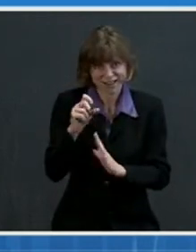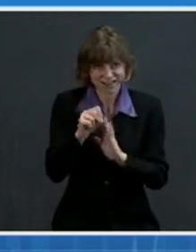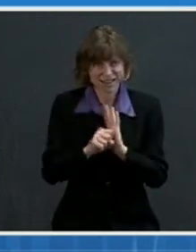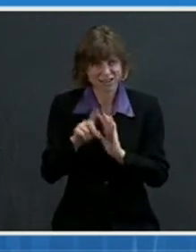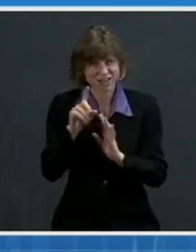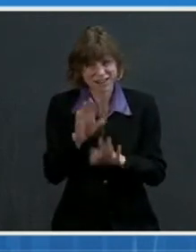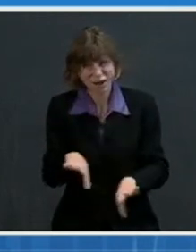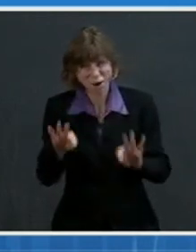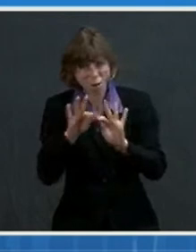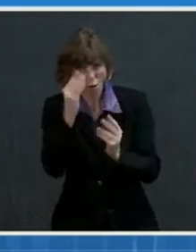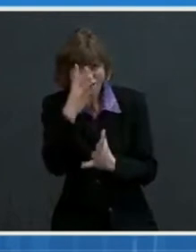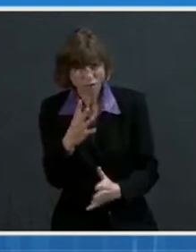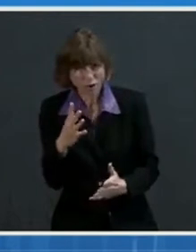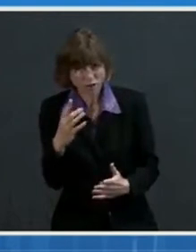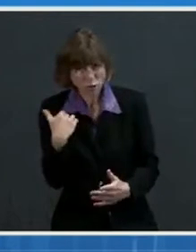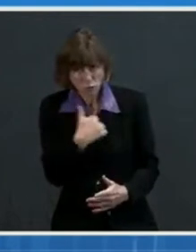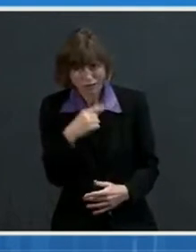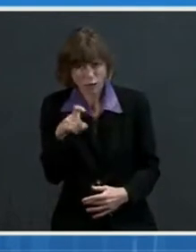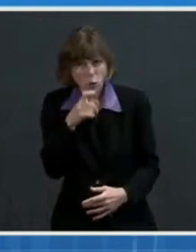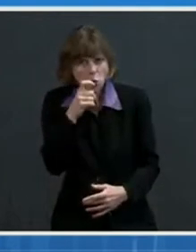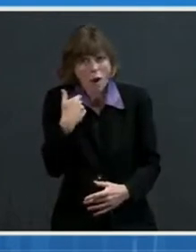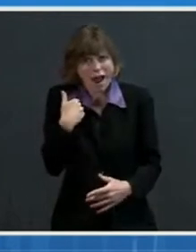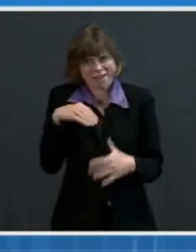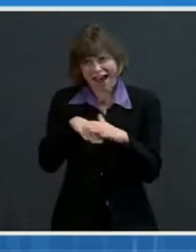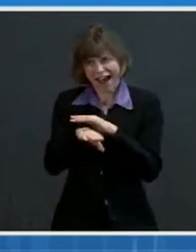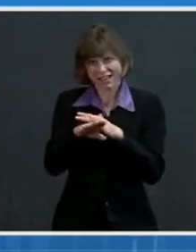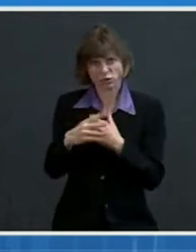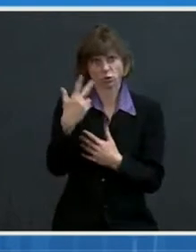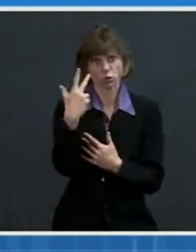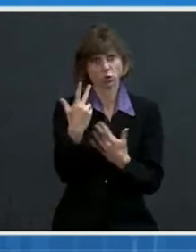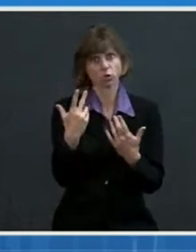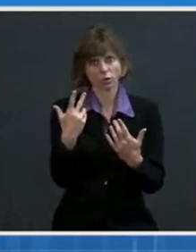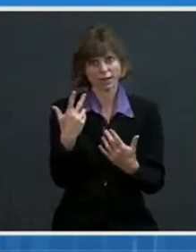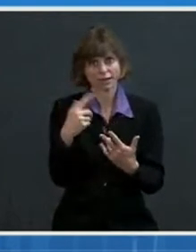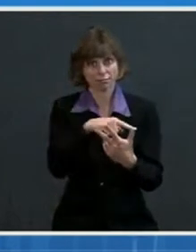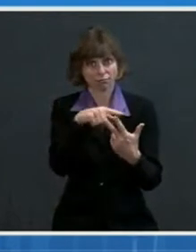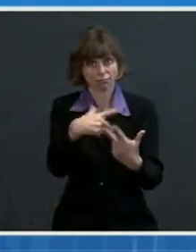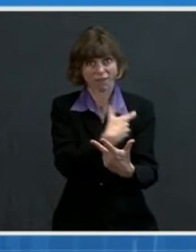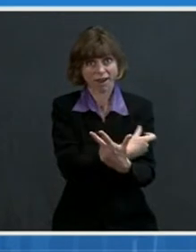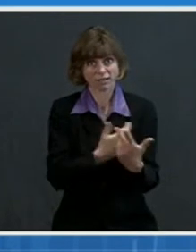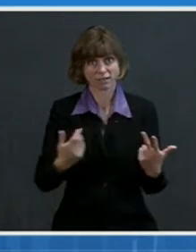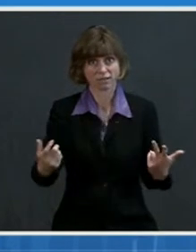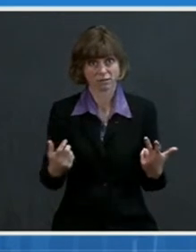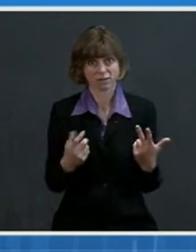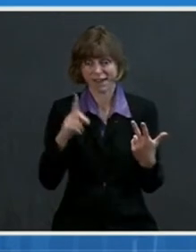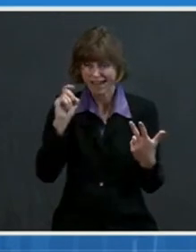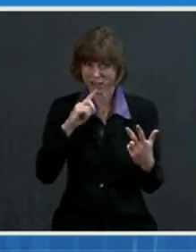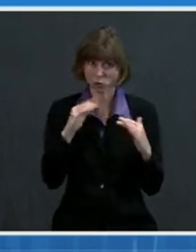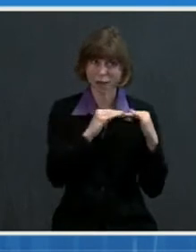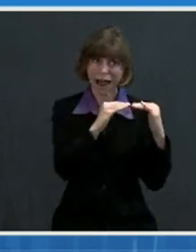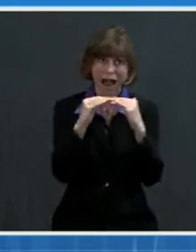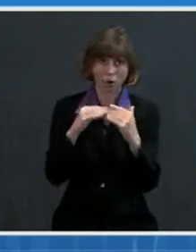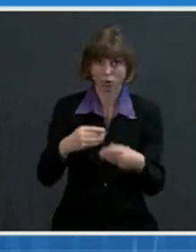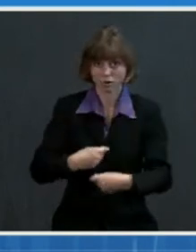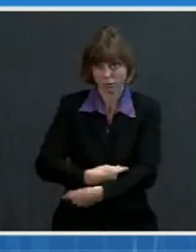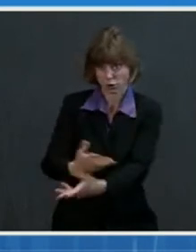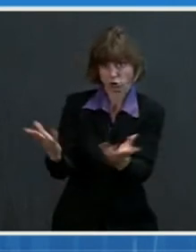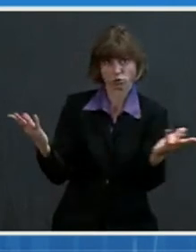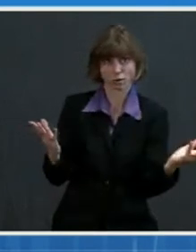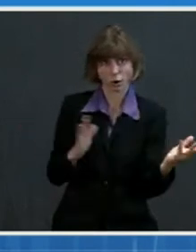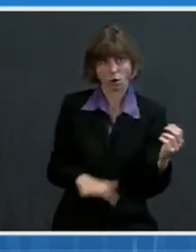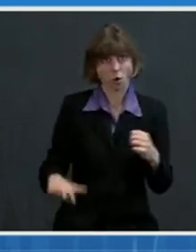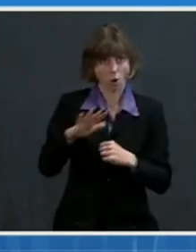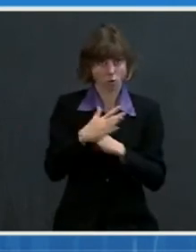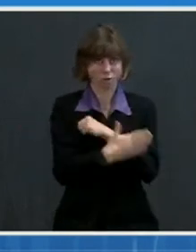about who has access to these three life-saving vaccines that need to be equitably distributed across our country.